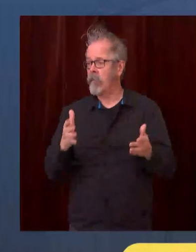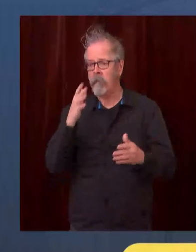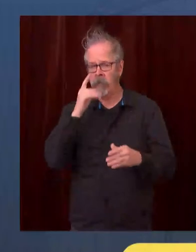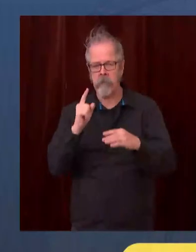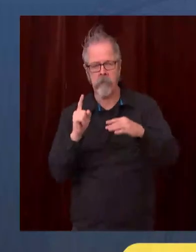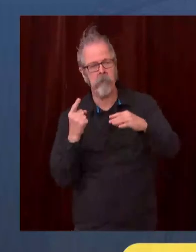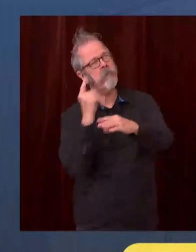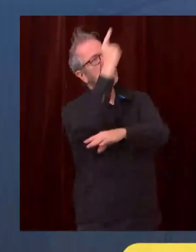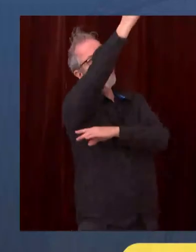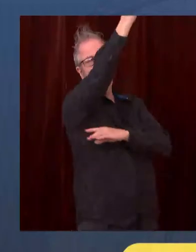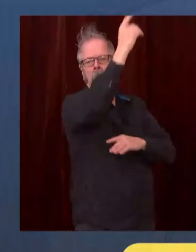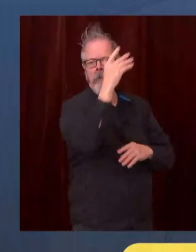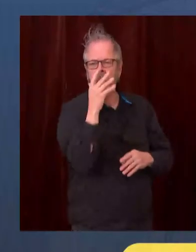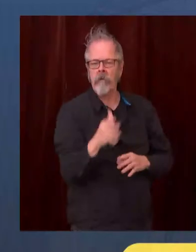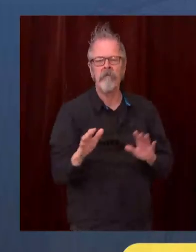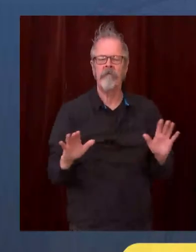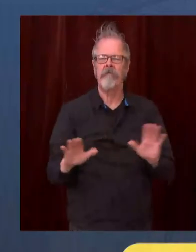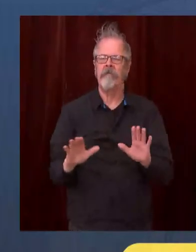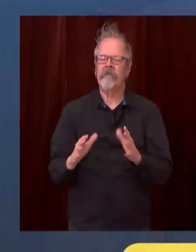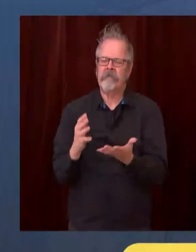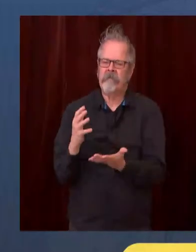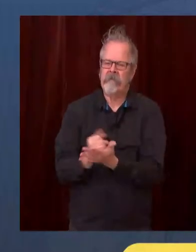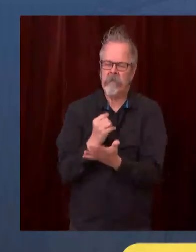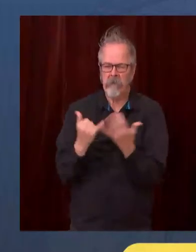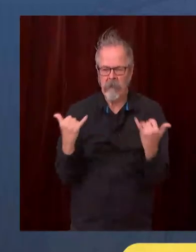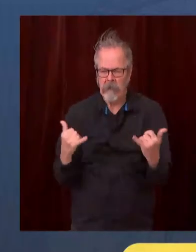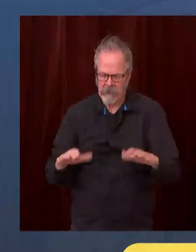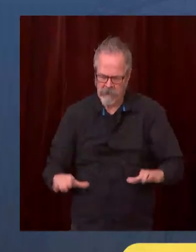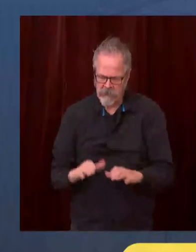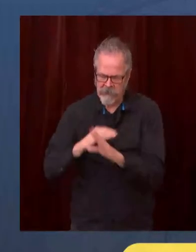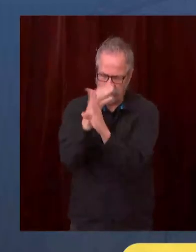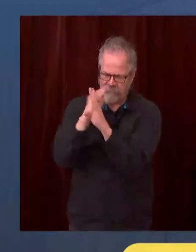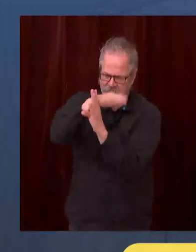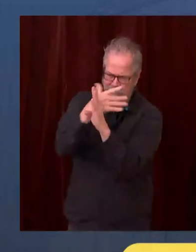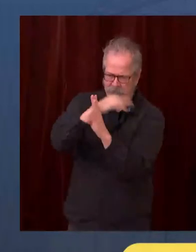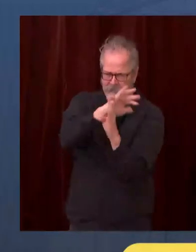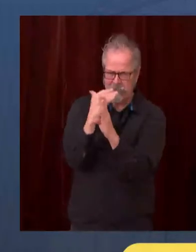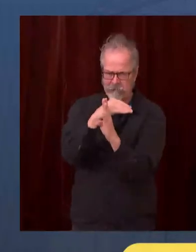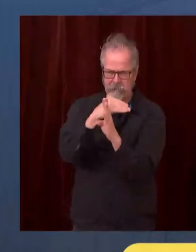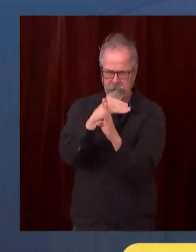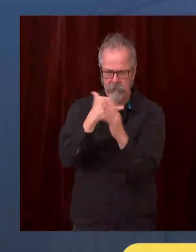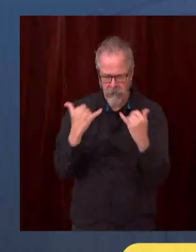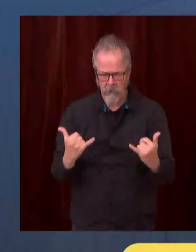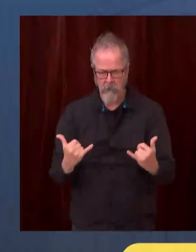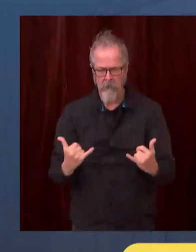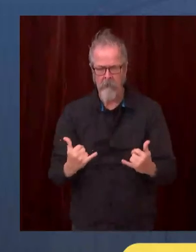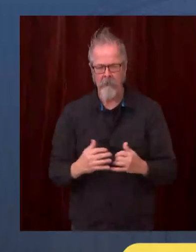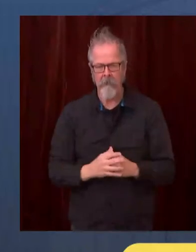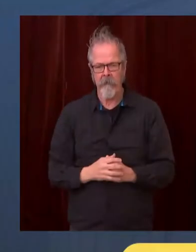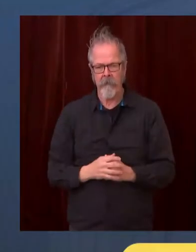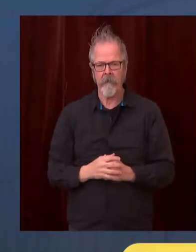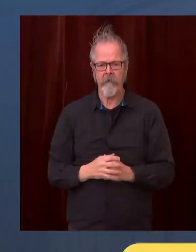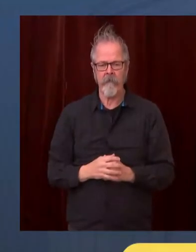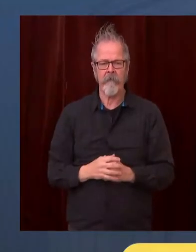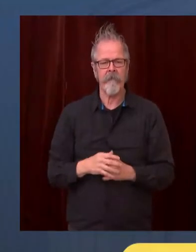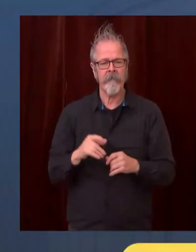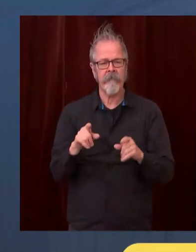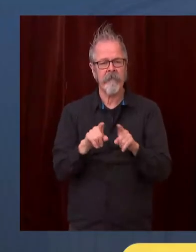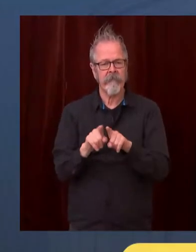Now, we're also experiencing a problem in our hospitals. I just wanted to show you